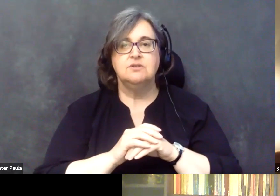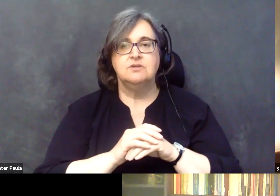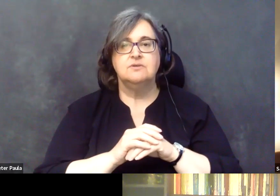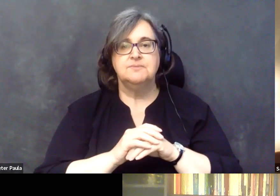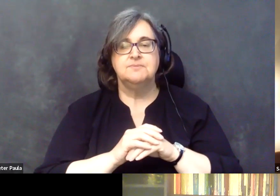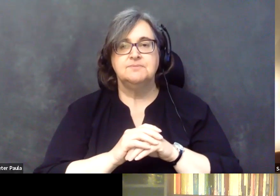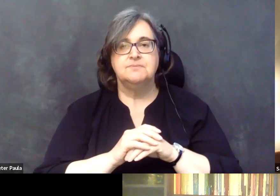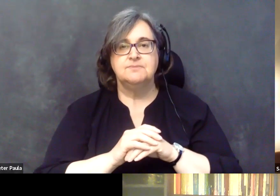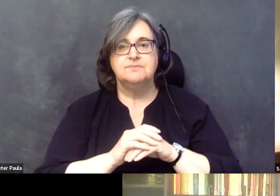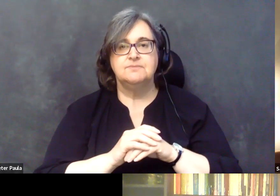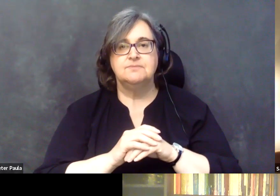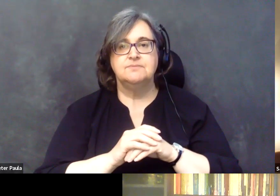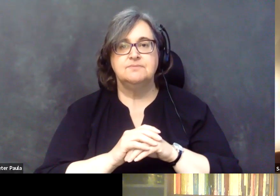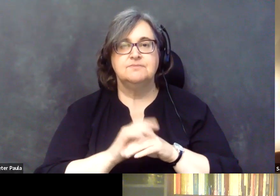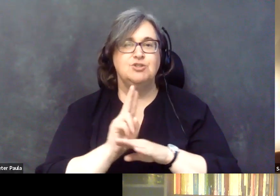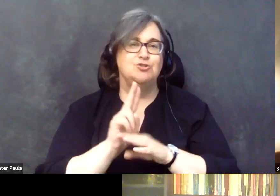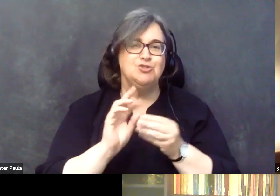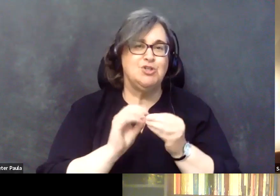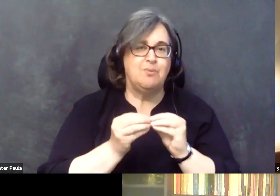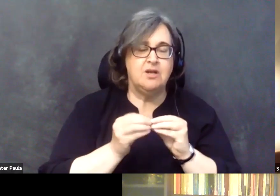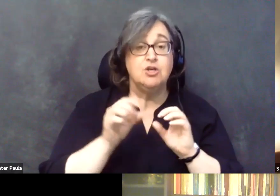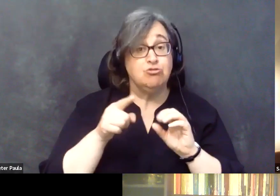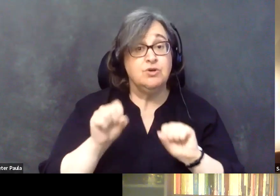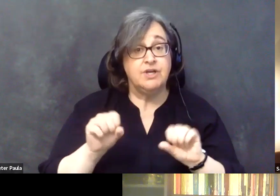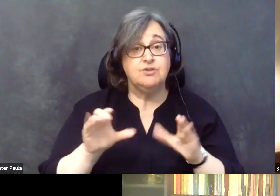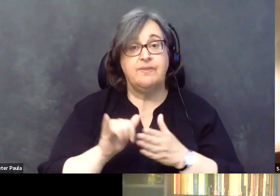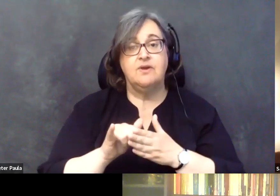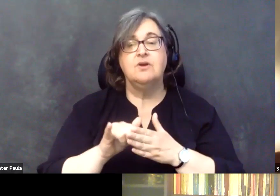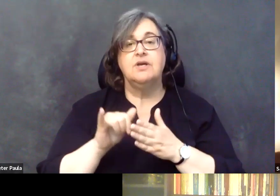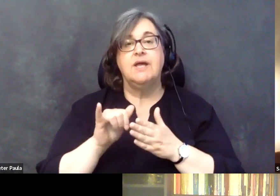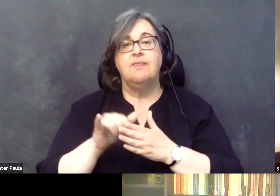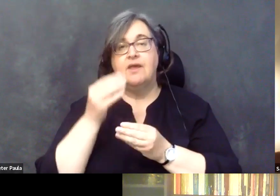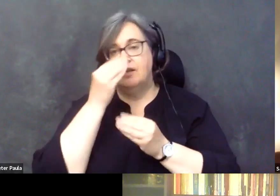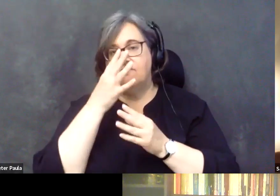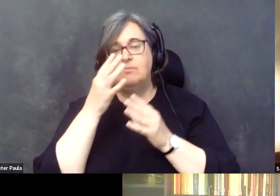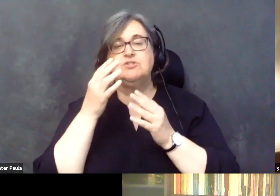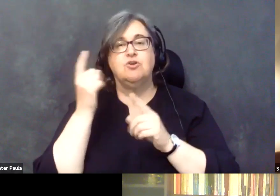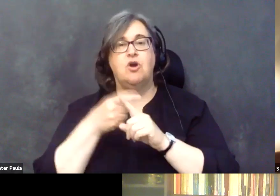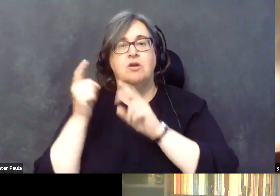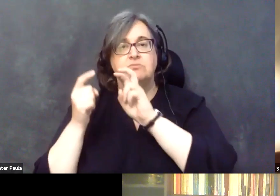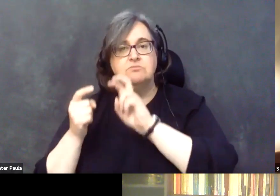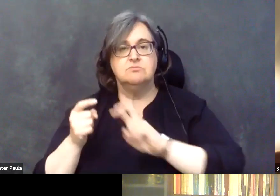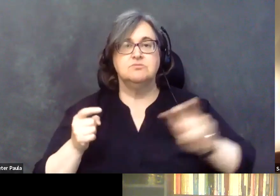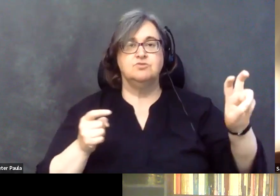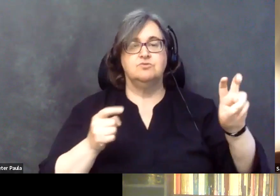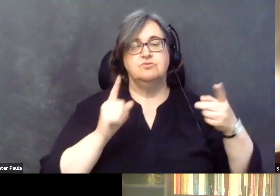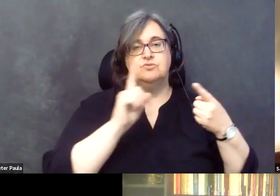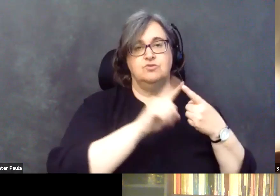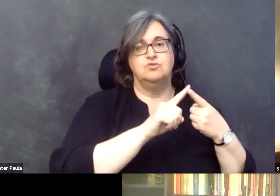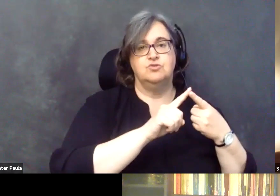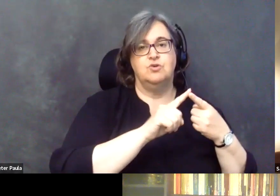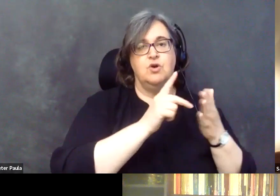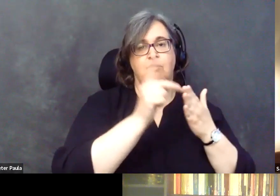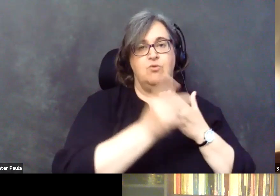numbers and stuff. You could do that. And that information automatically goes to a